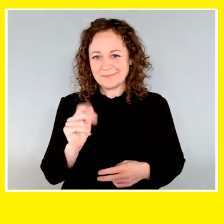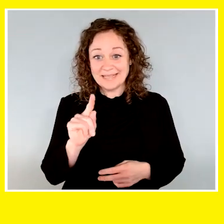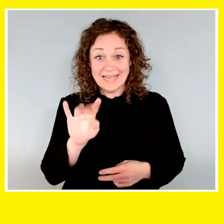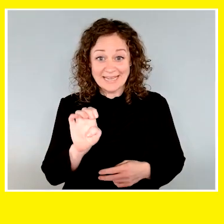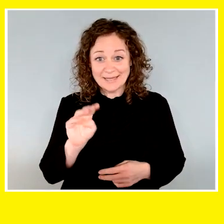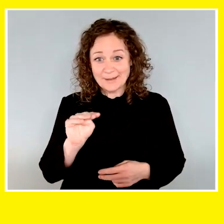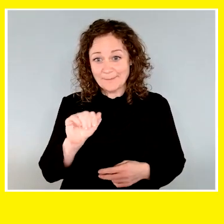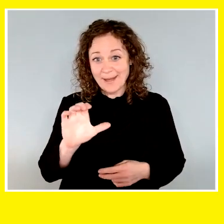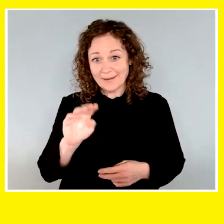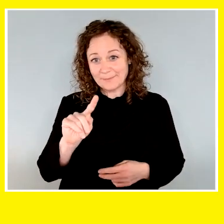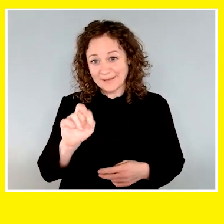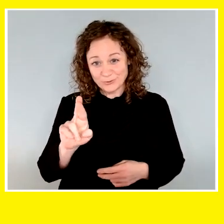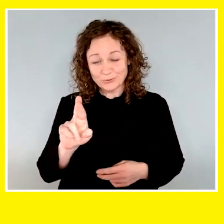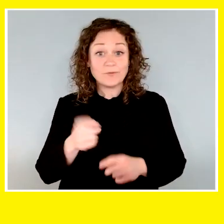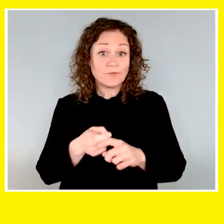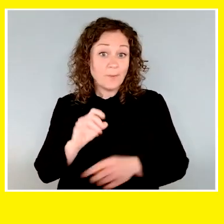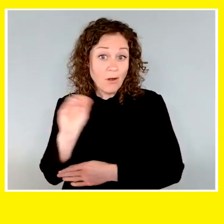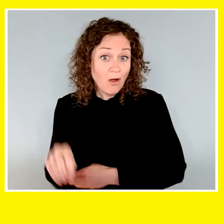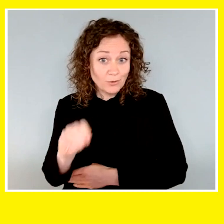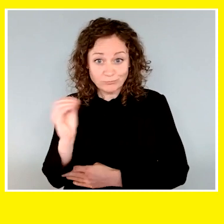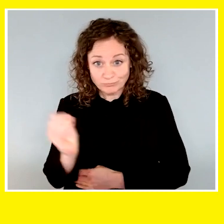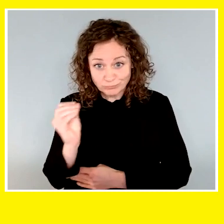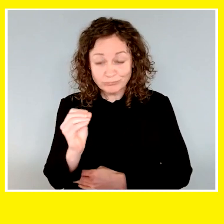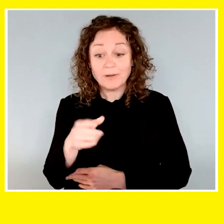my name is Katie McMaster. I'm from Ottawa, Ontario.